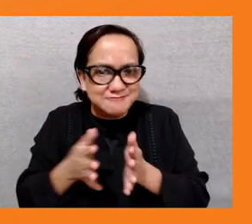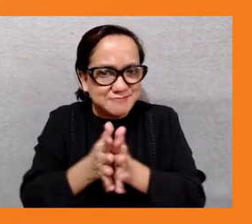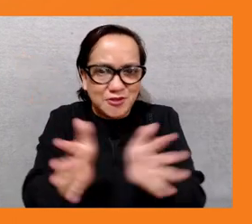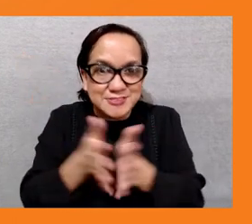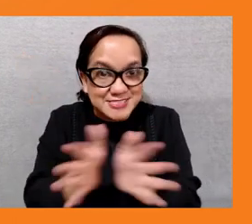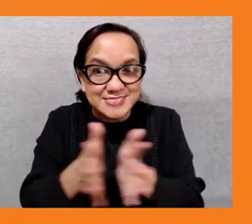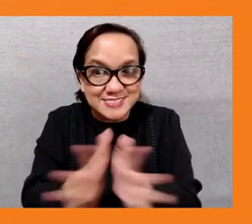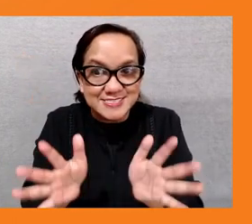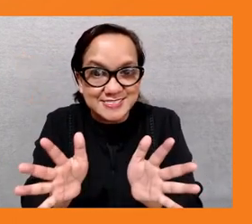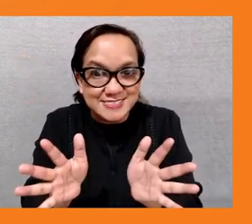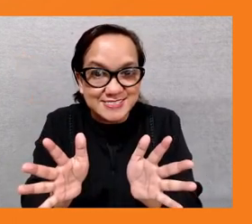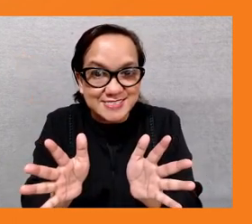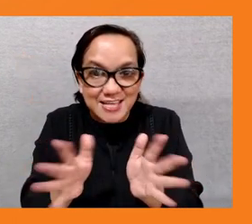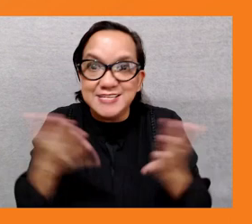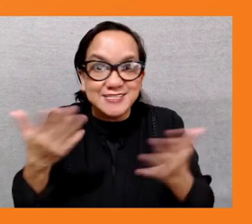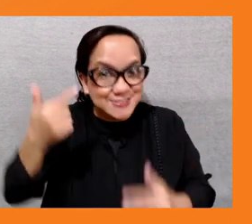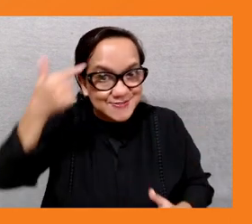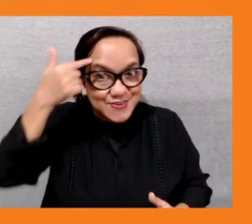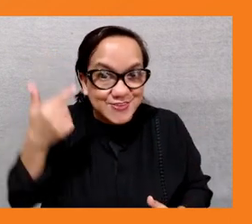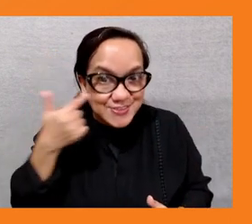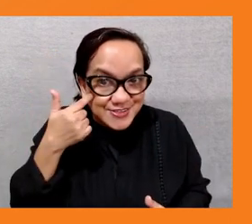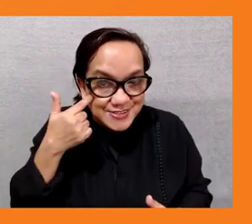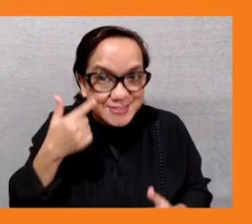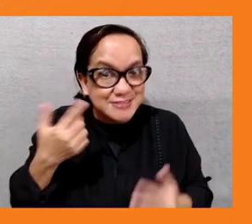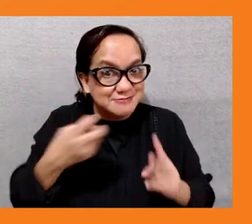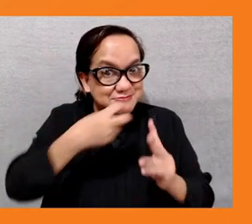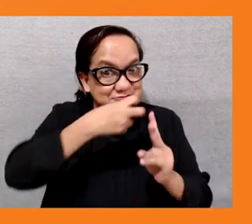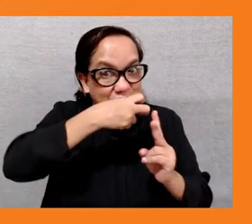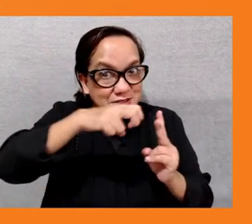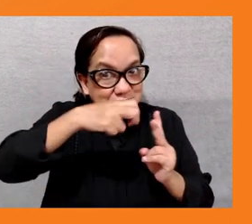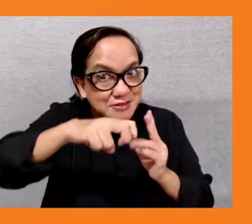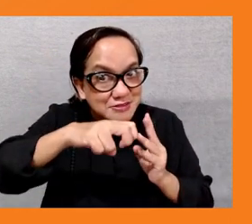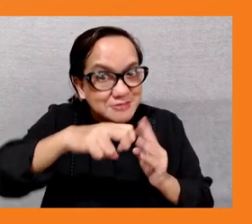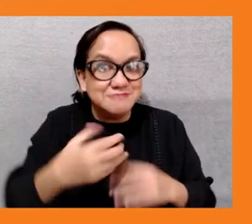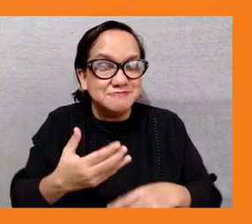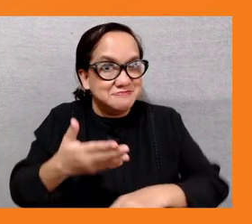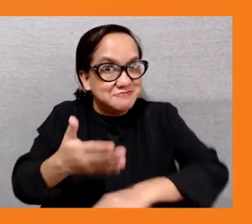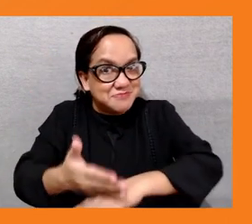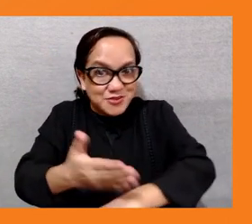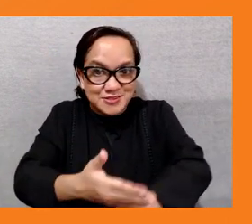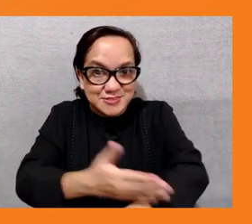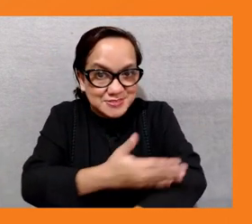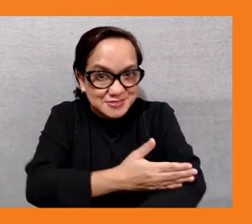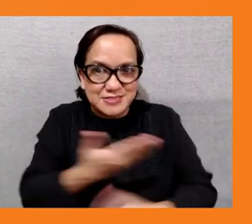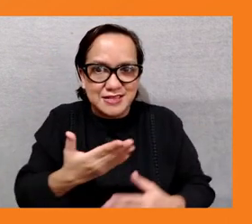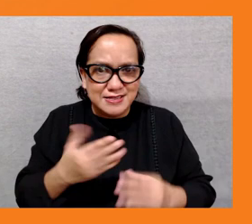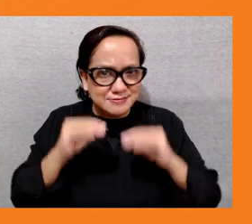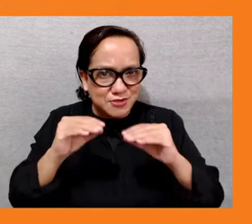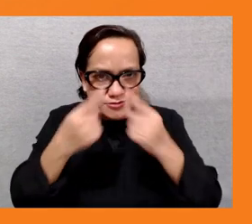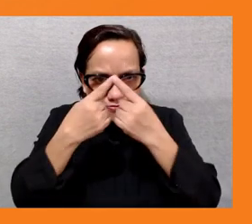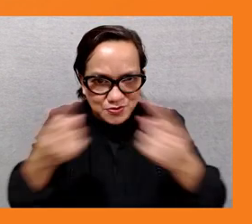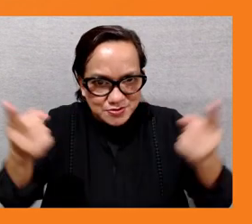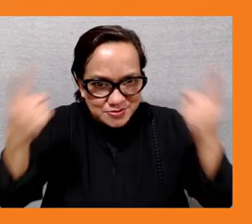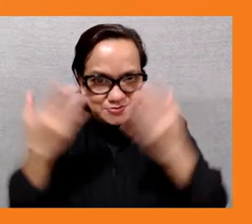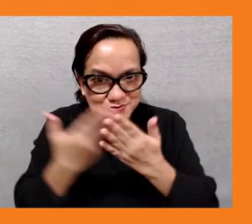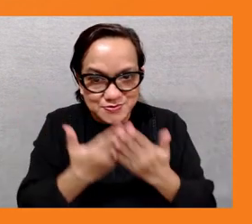green education and how this can be utilized in a just transition so without further ado we'd like to